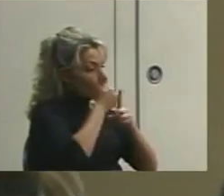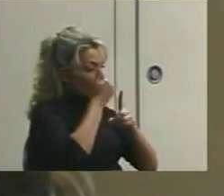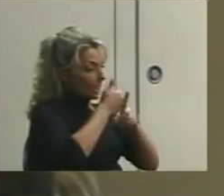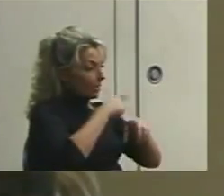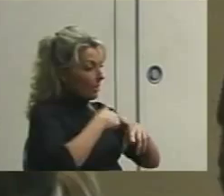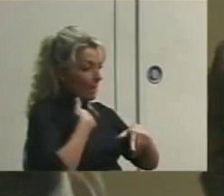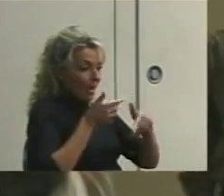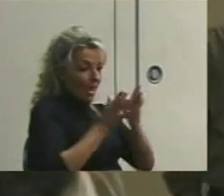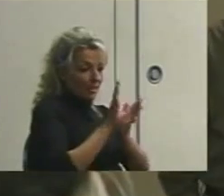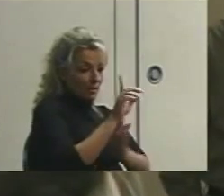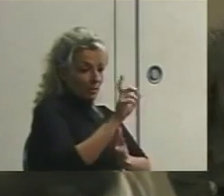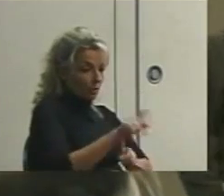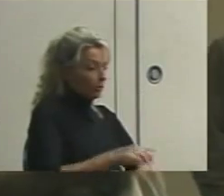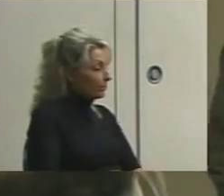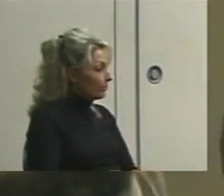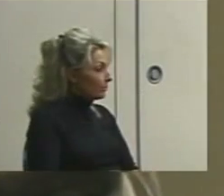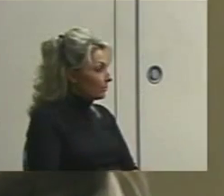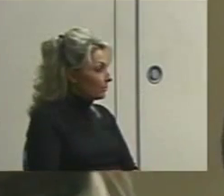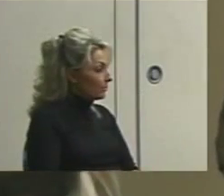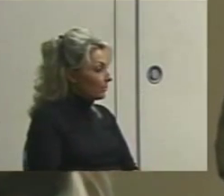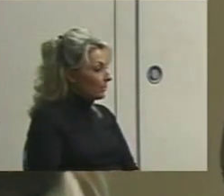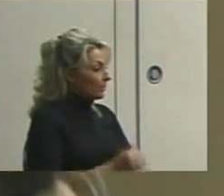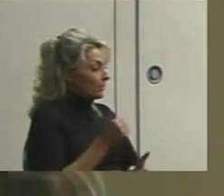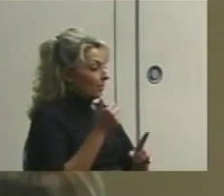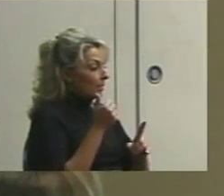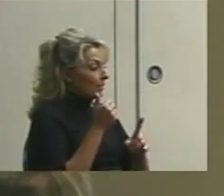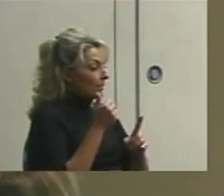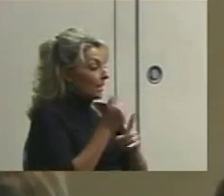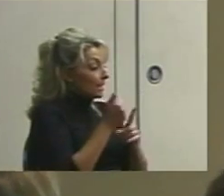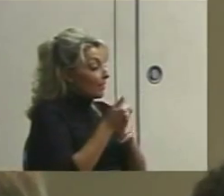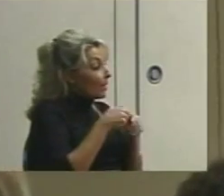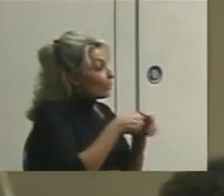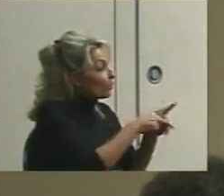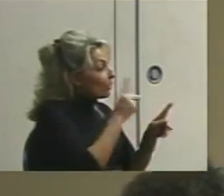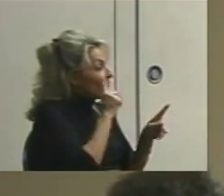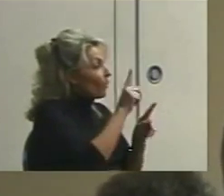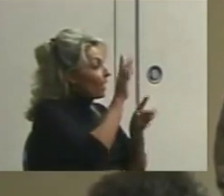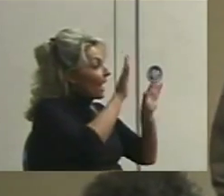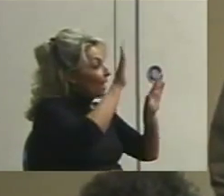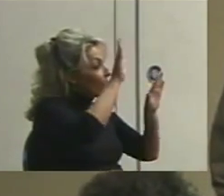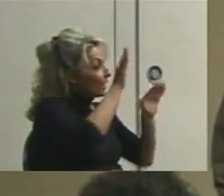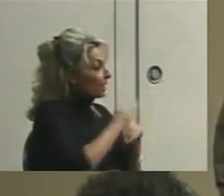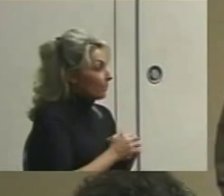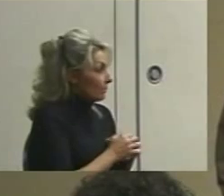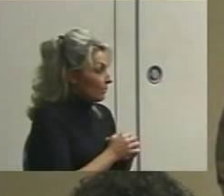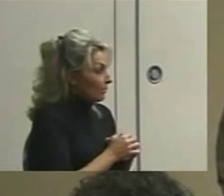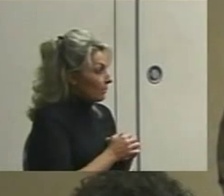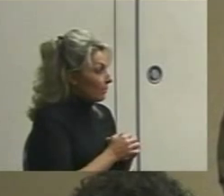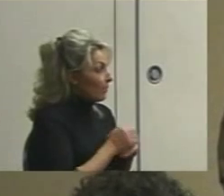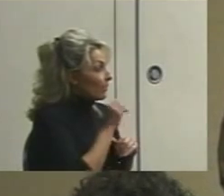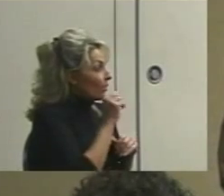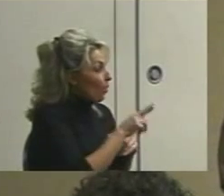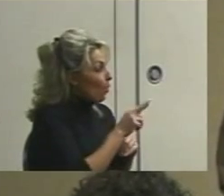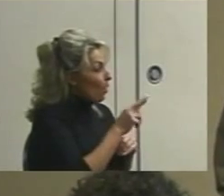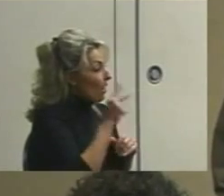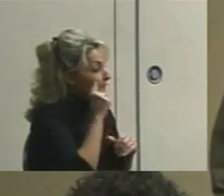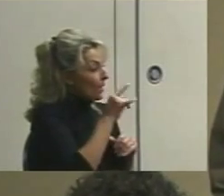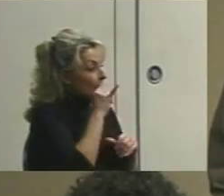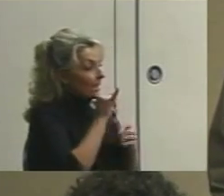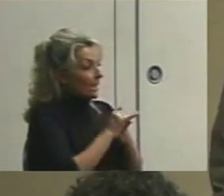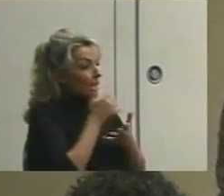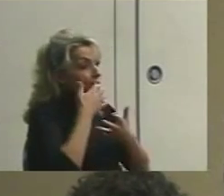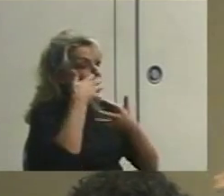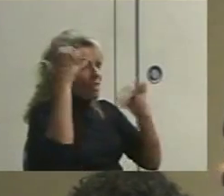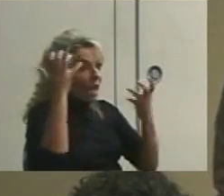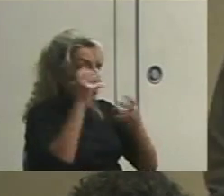I ask a question to be an opportunity for hand raising. Or, for those kids that just